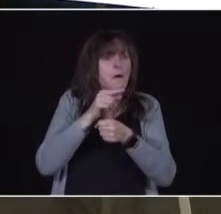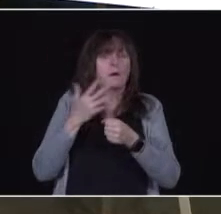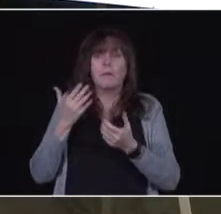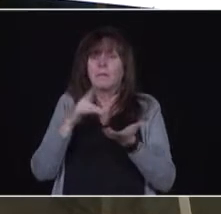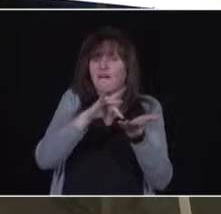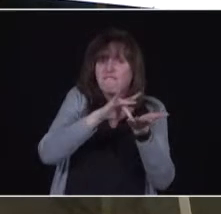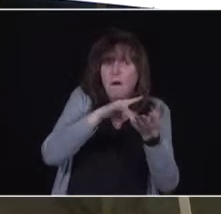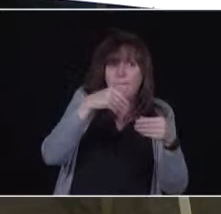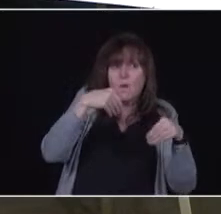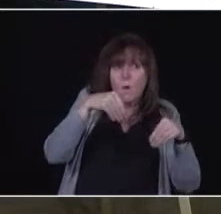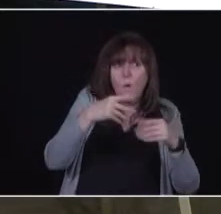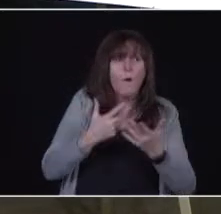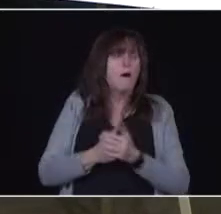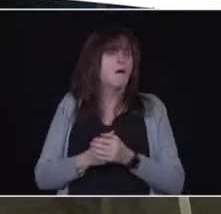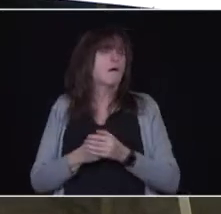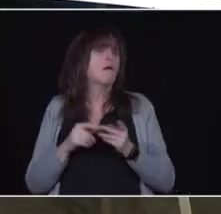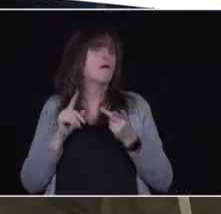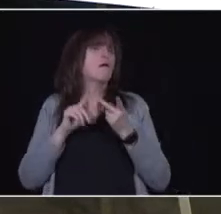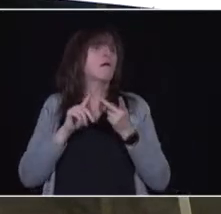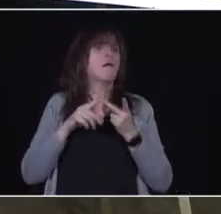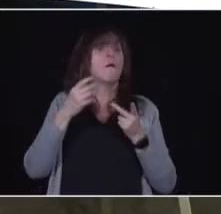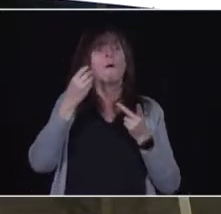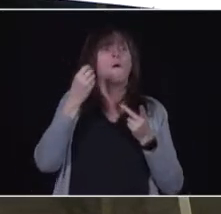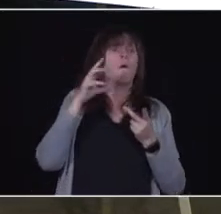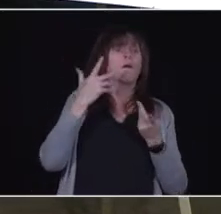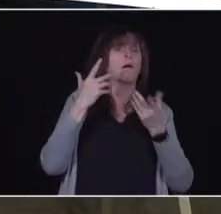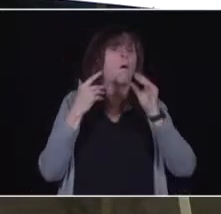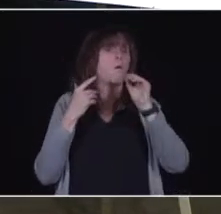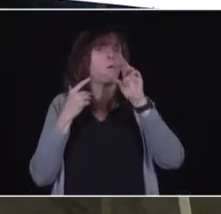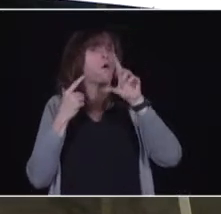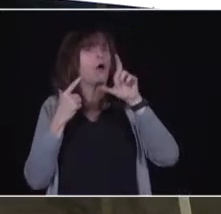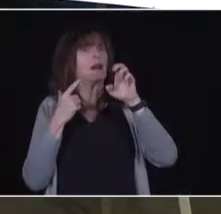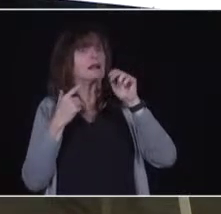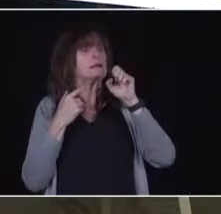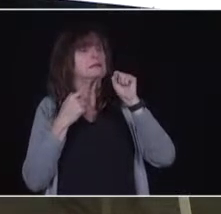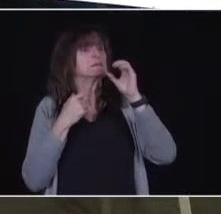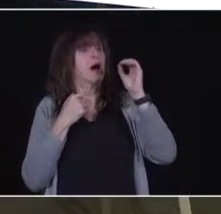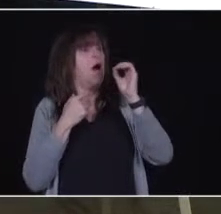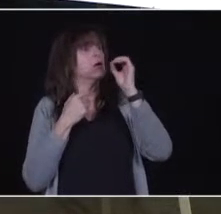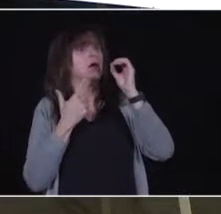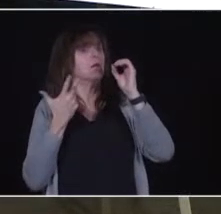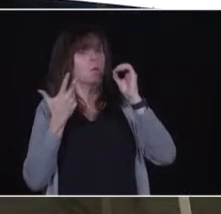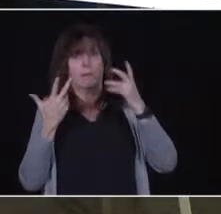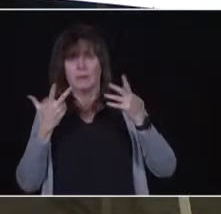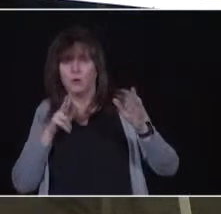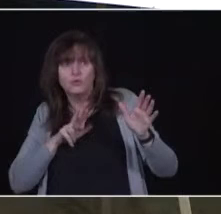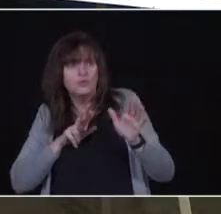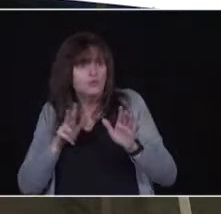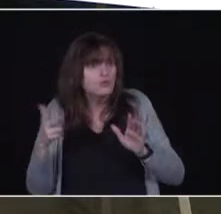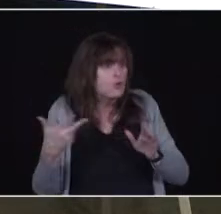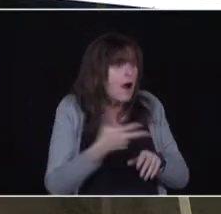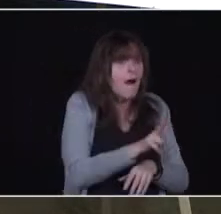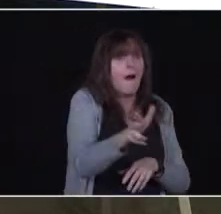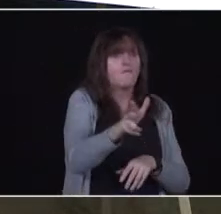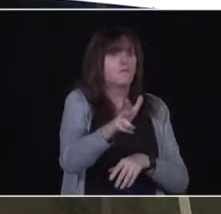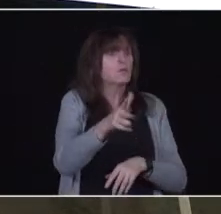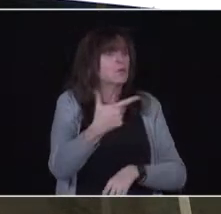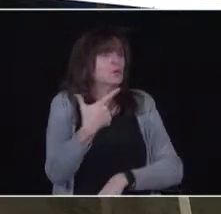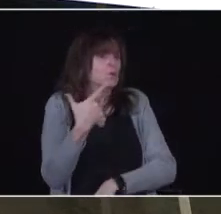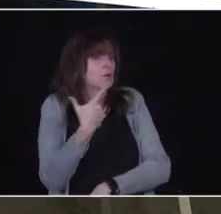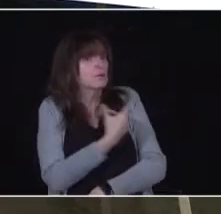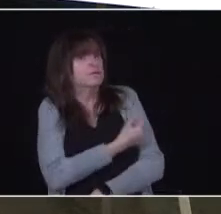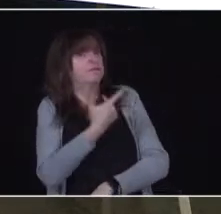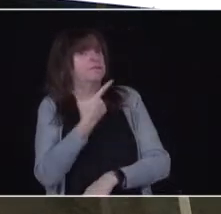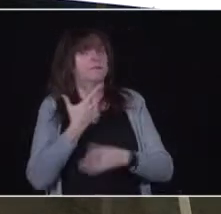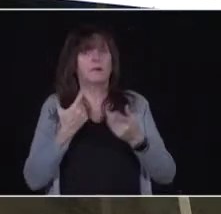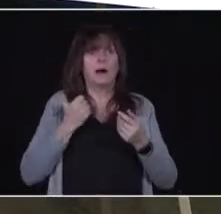Orleans, Ontario, or whether it is a drive-through vaccination clinic at Canada's Wonderland later on in the spring when